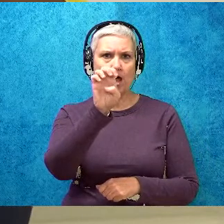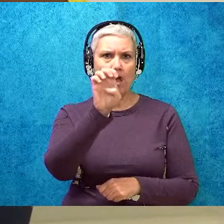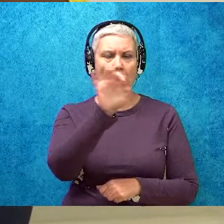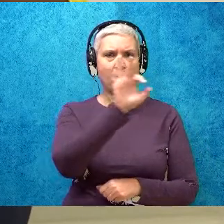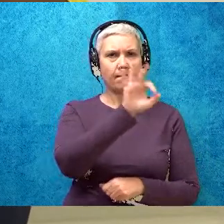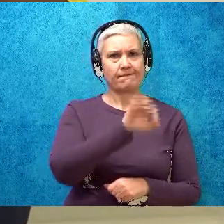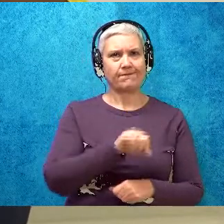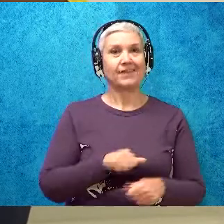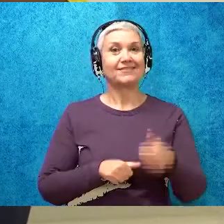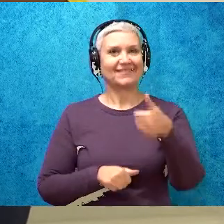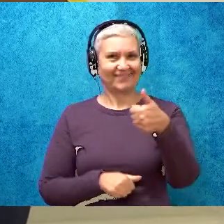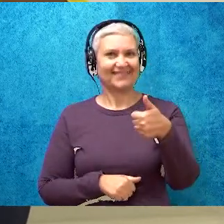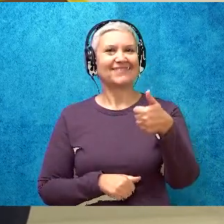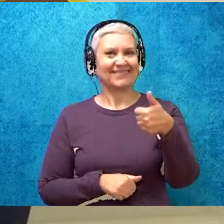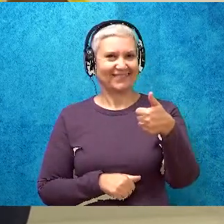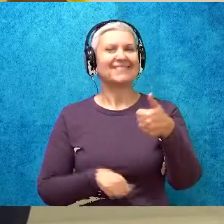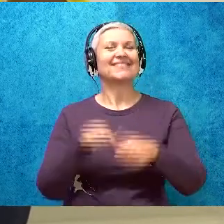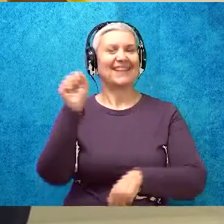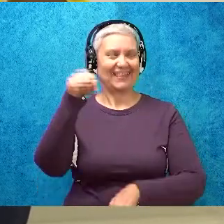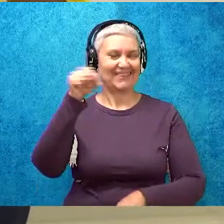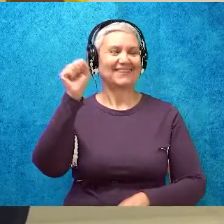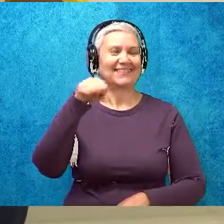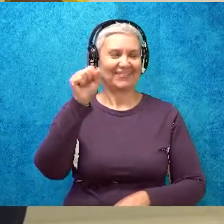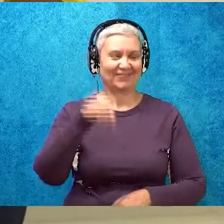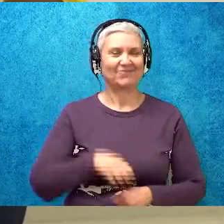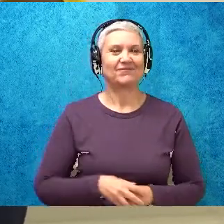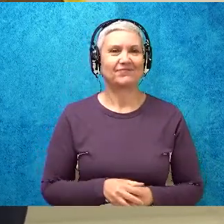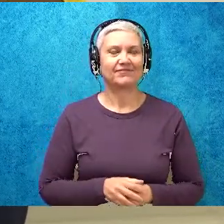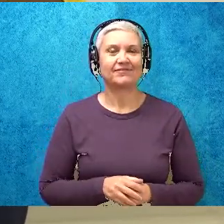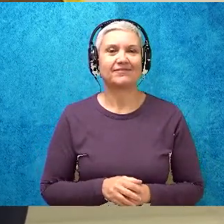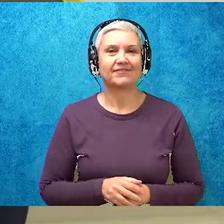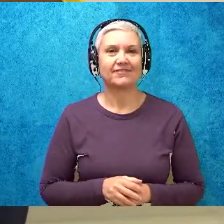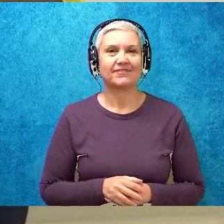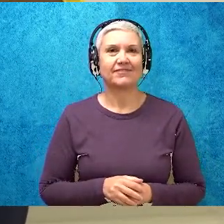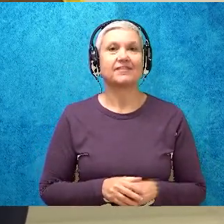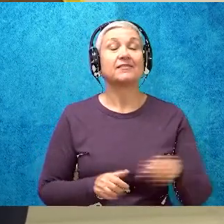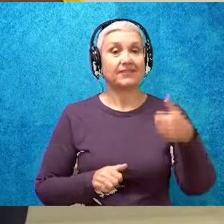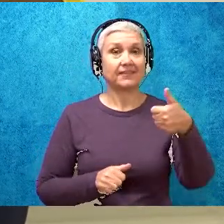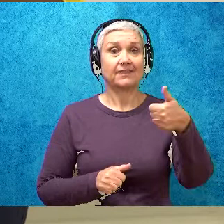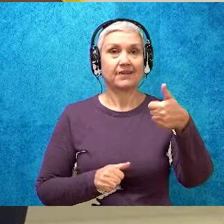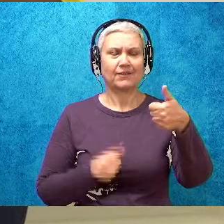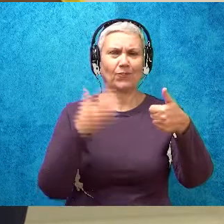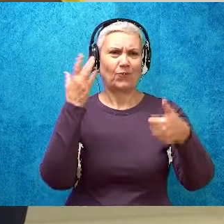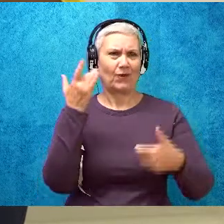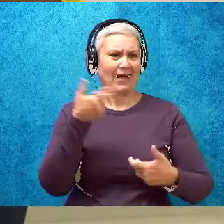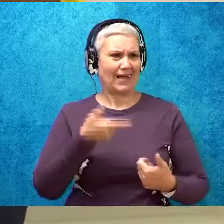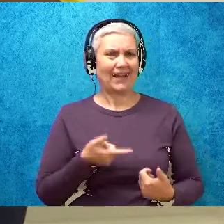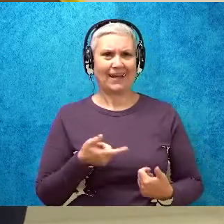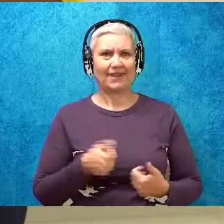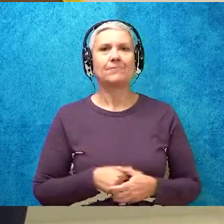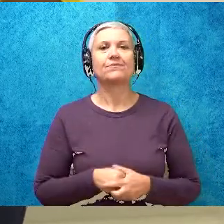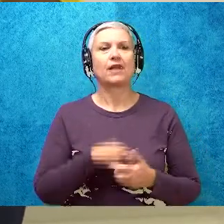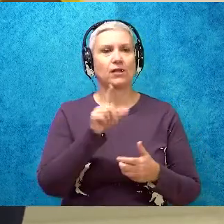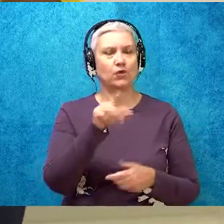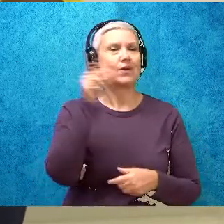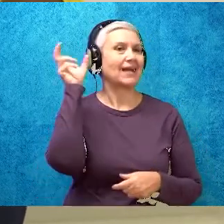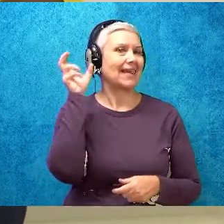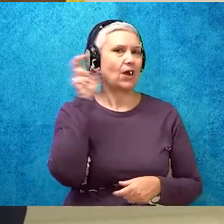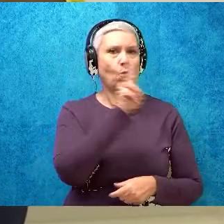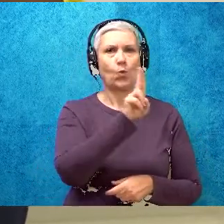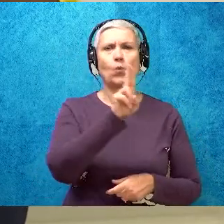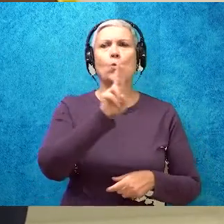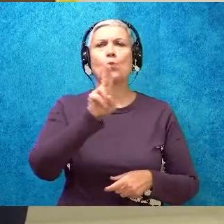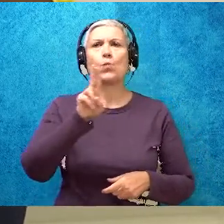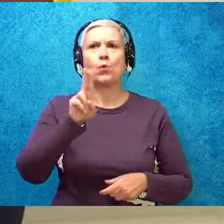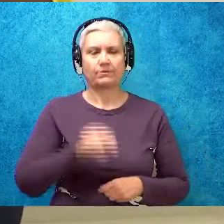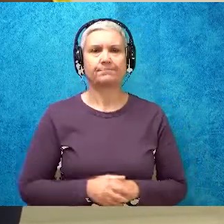You guys are rocking and rolling. Yes. Fluke gets a thumbs up because you can hear the long U sound.